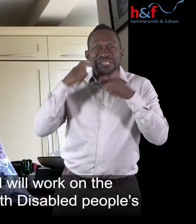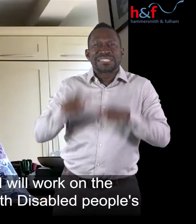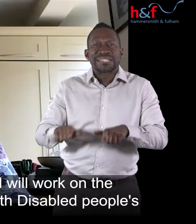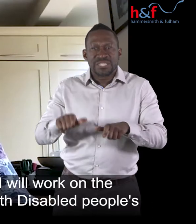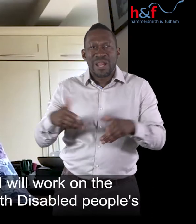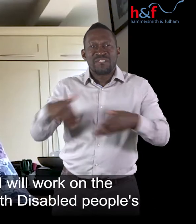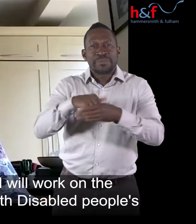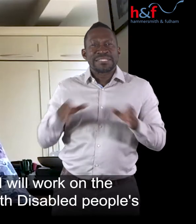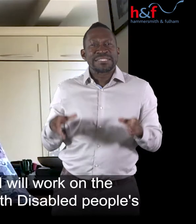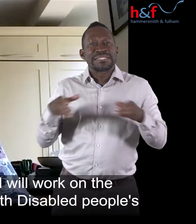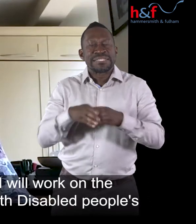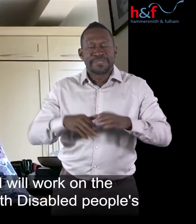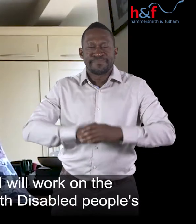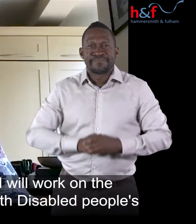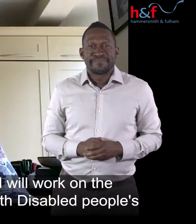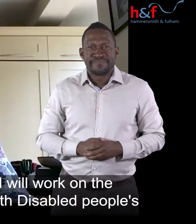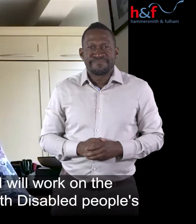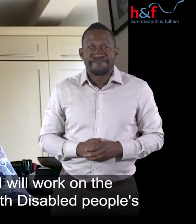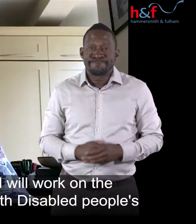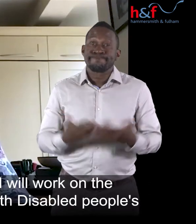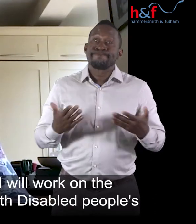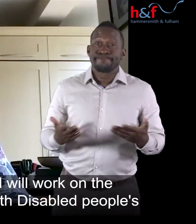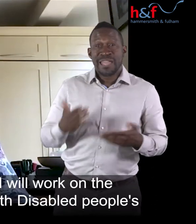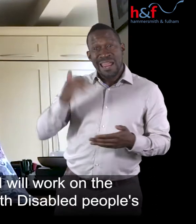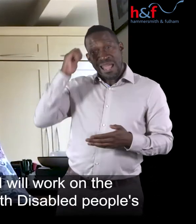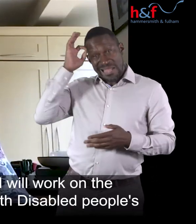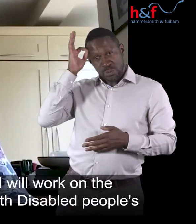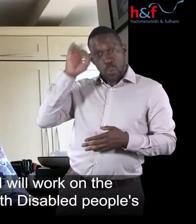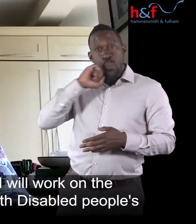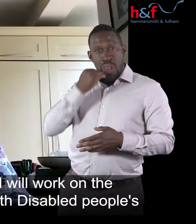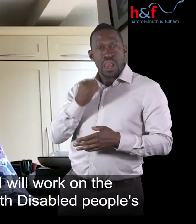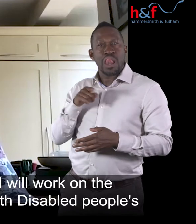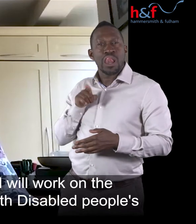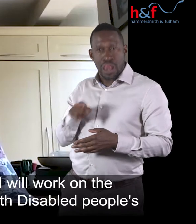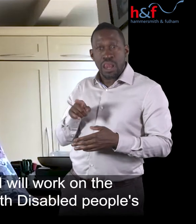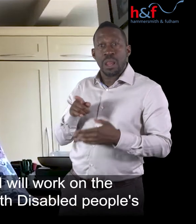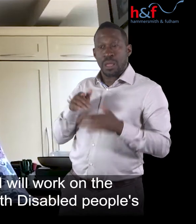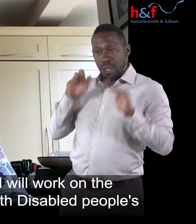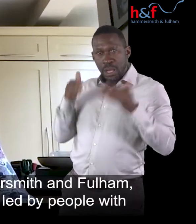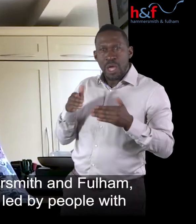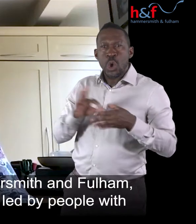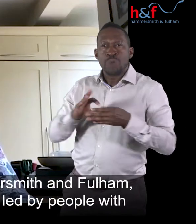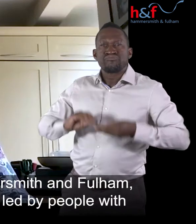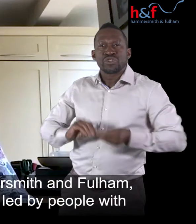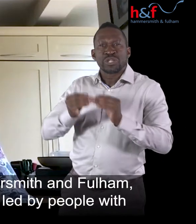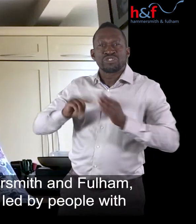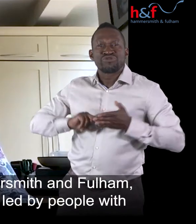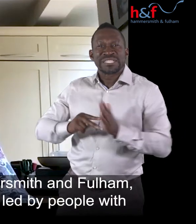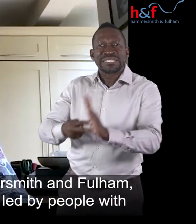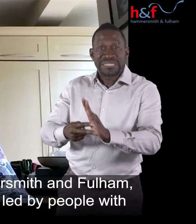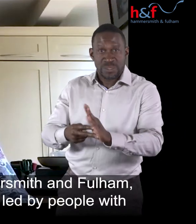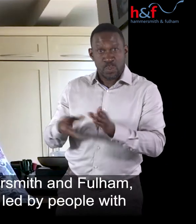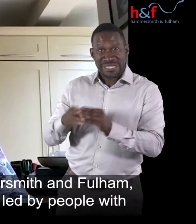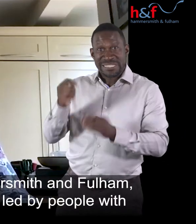Secondly, the Council will work on a co-production strategy with disabled people's organisations in